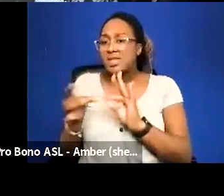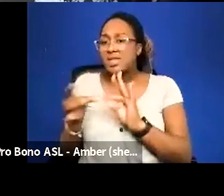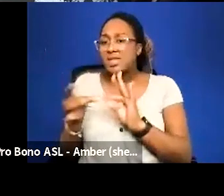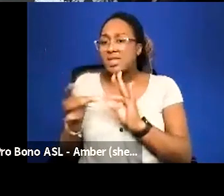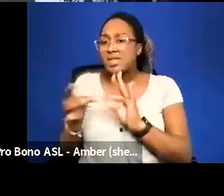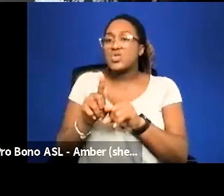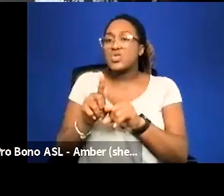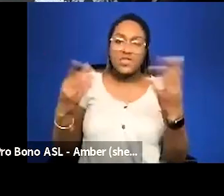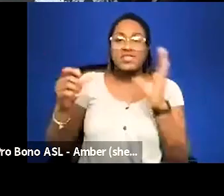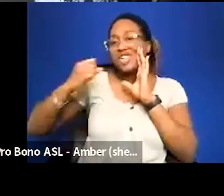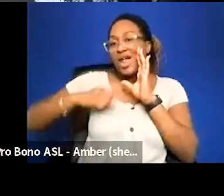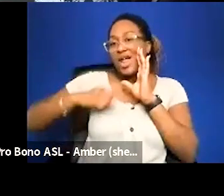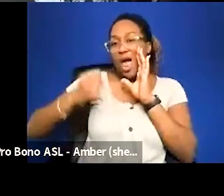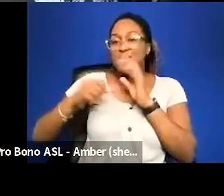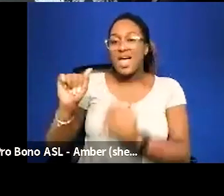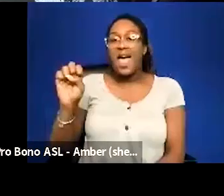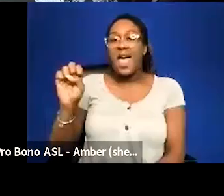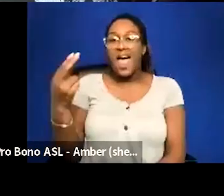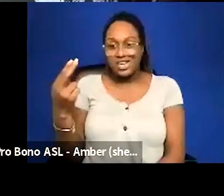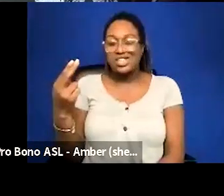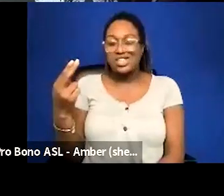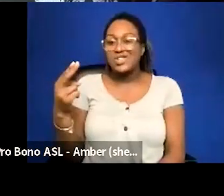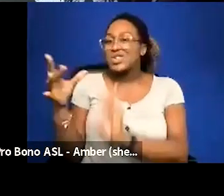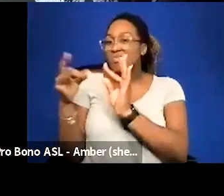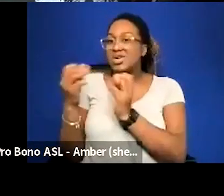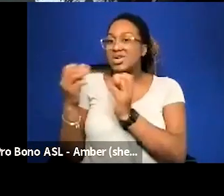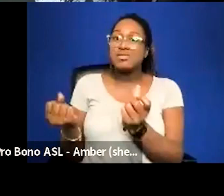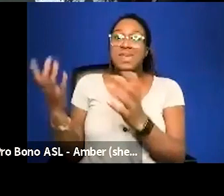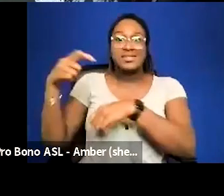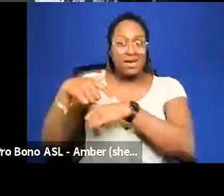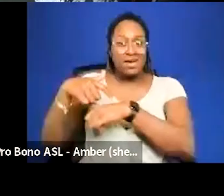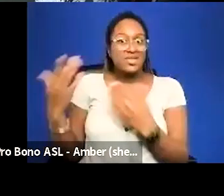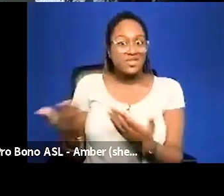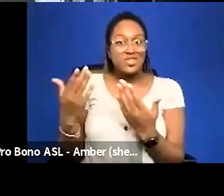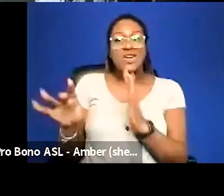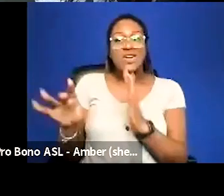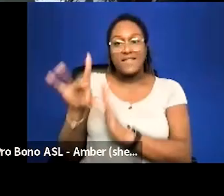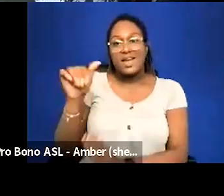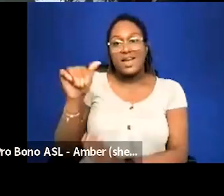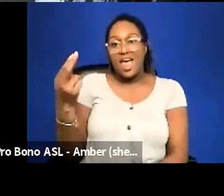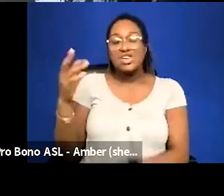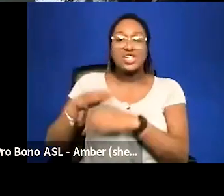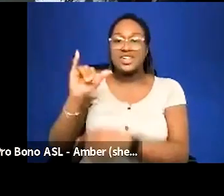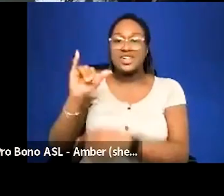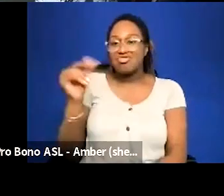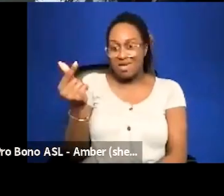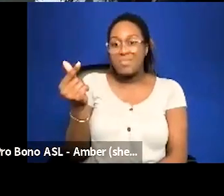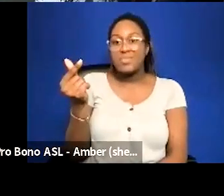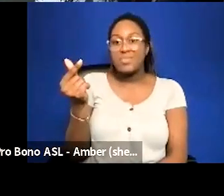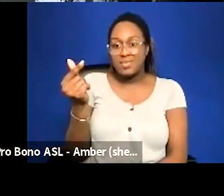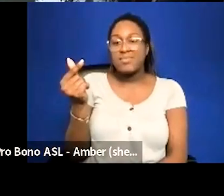give a shout out to ash um who was mentioned several times here you can find ash on instagram at um